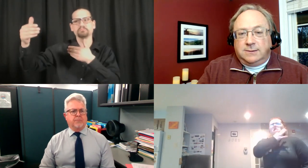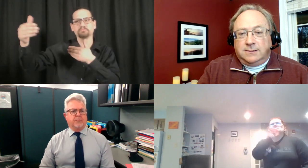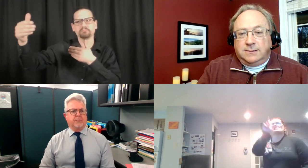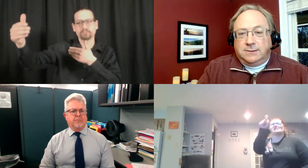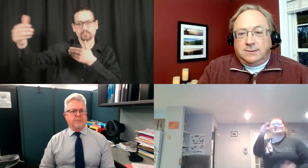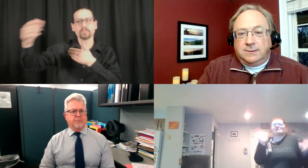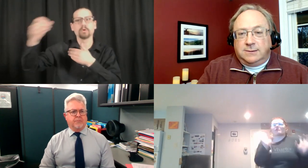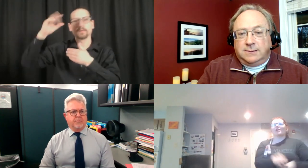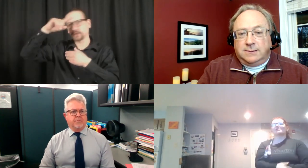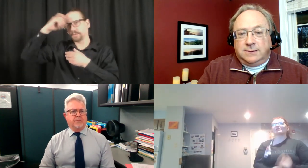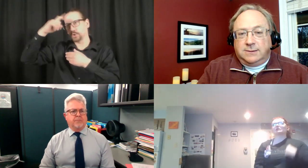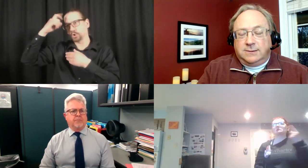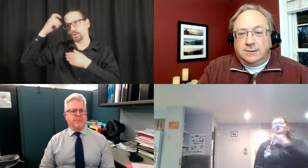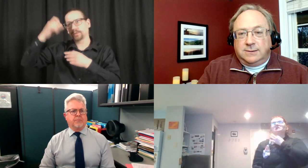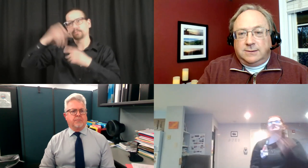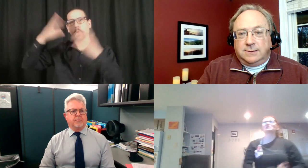Good. Mm